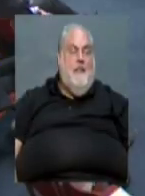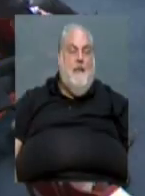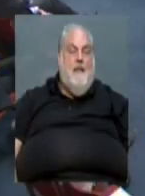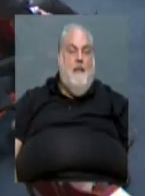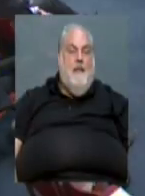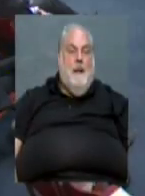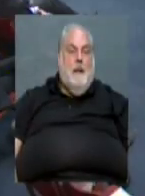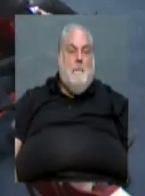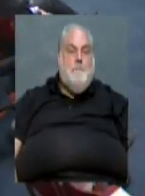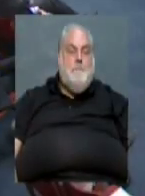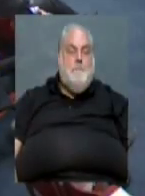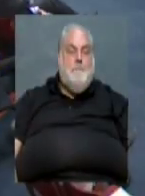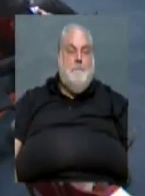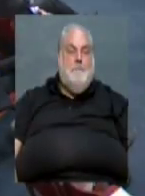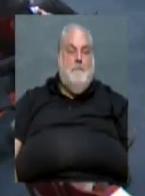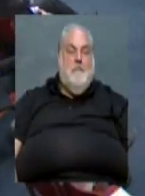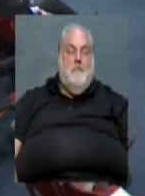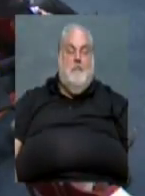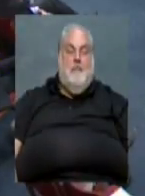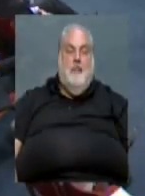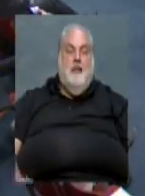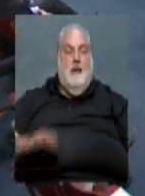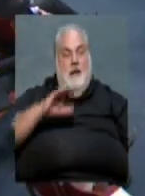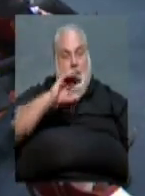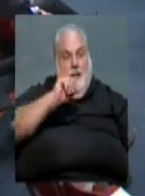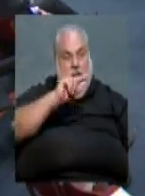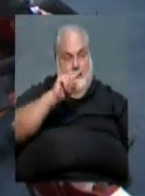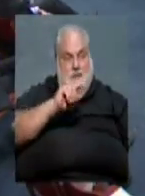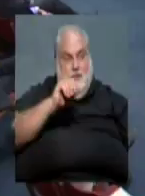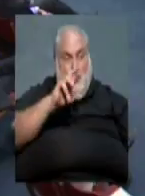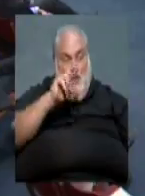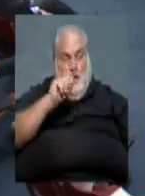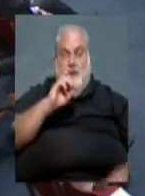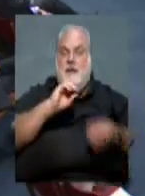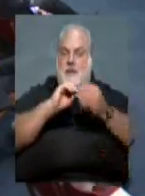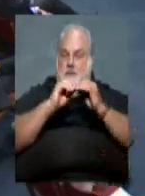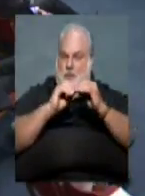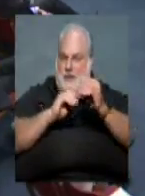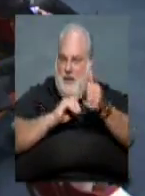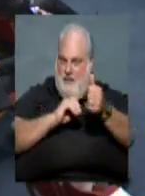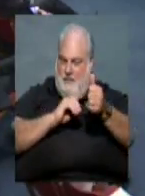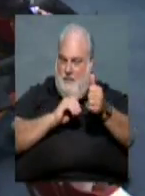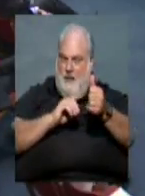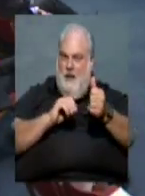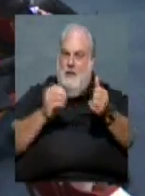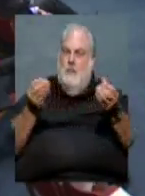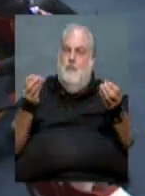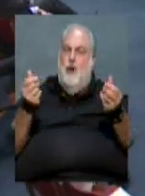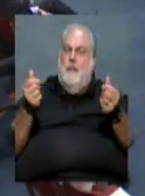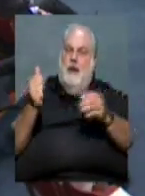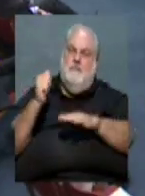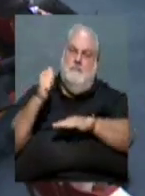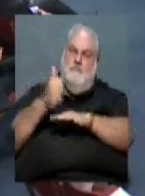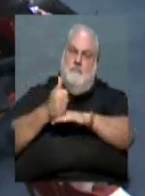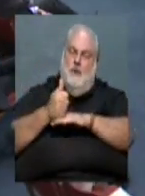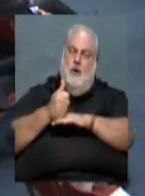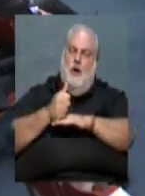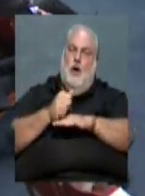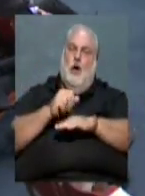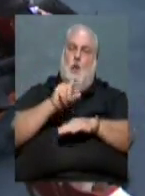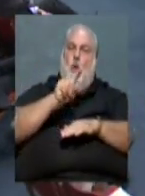Director Ksort, Vice Mayor, Mayor, members of the board. Item ten is properly located on 12